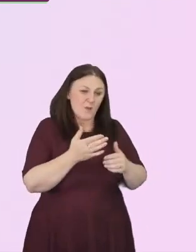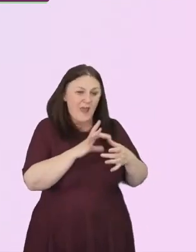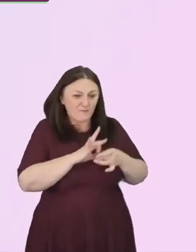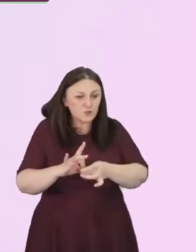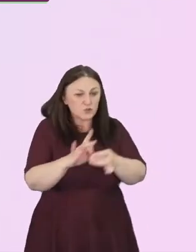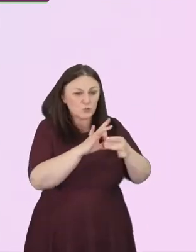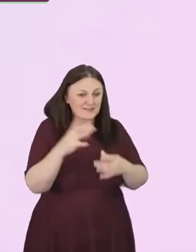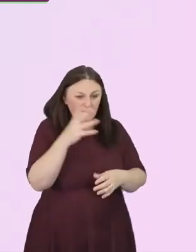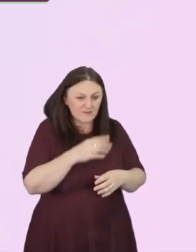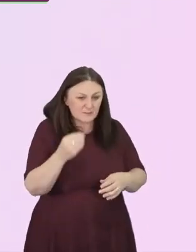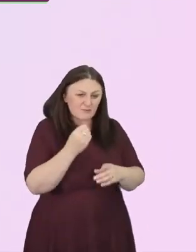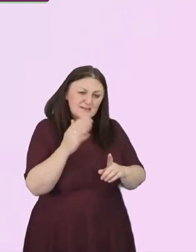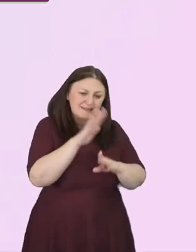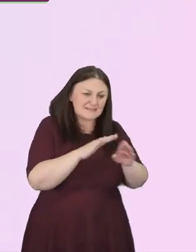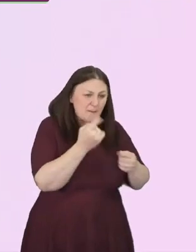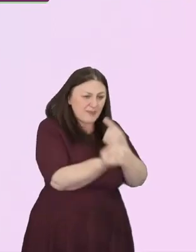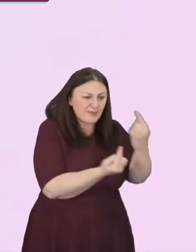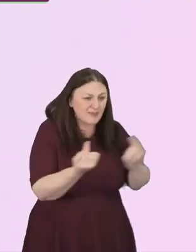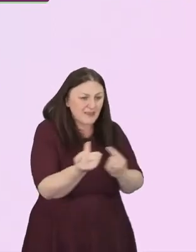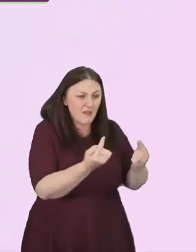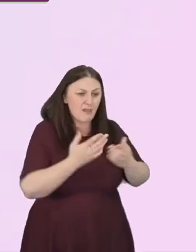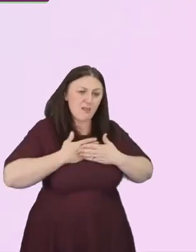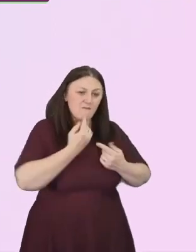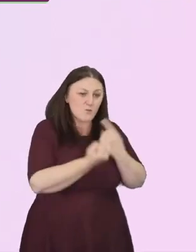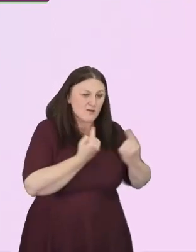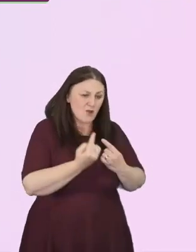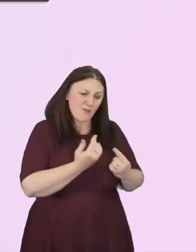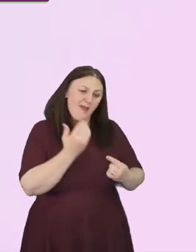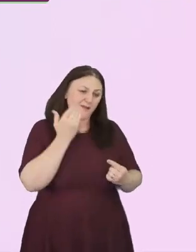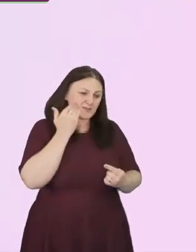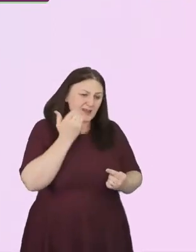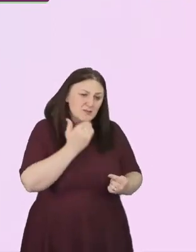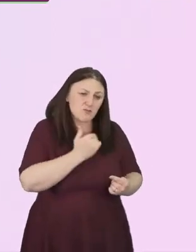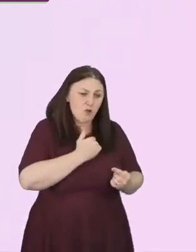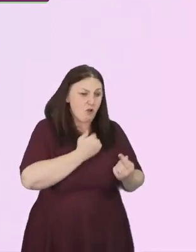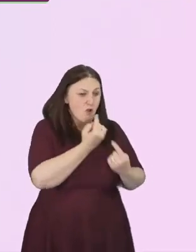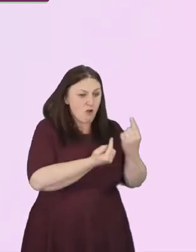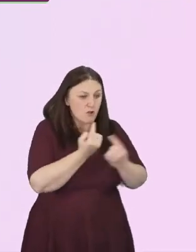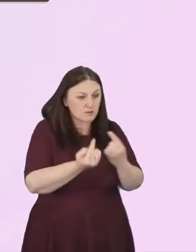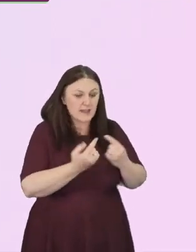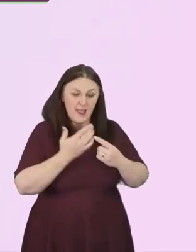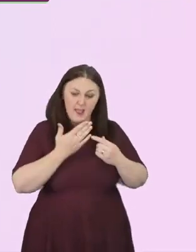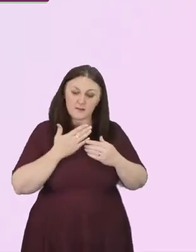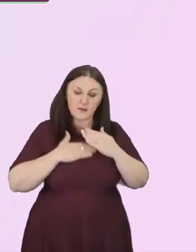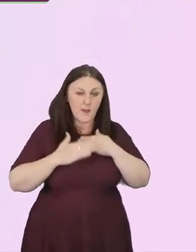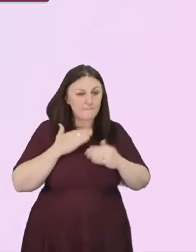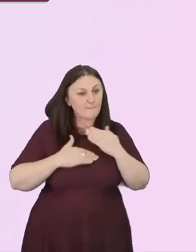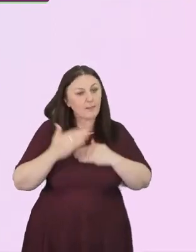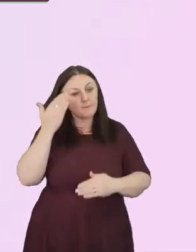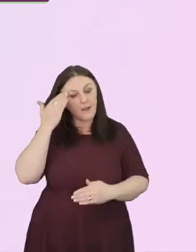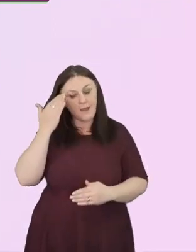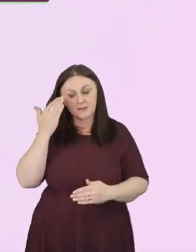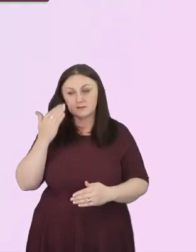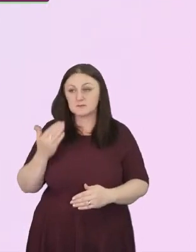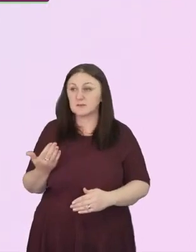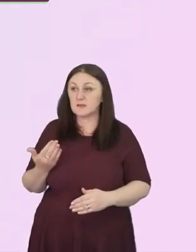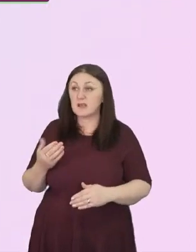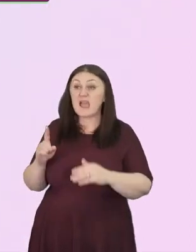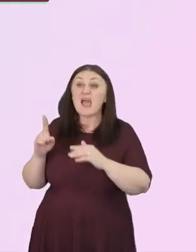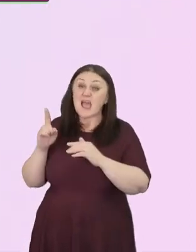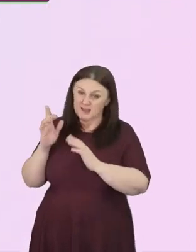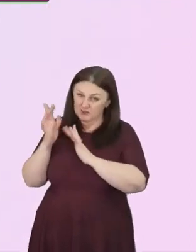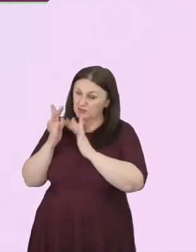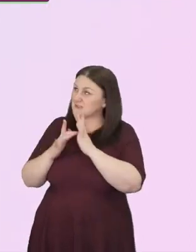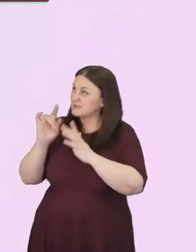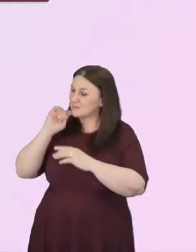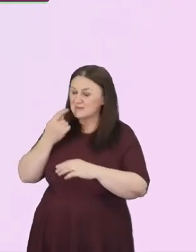love for one another, a tender heart and a humble mind. As Jesus would say, go and do likewise.